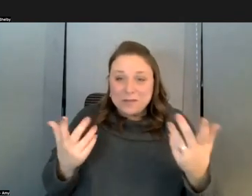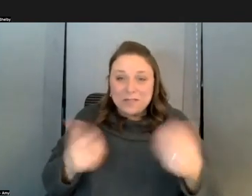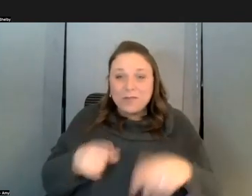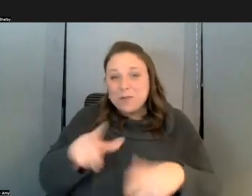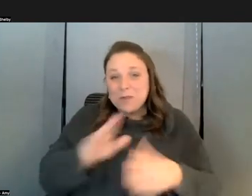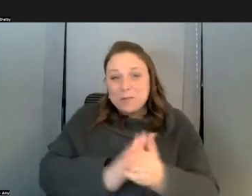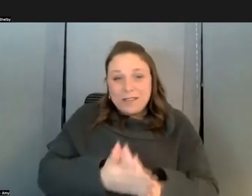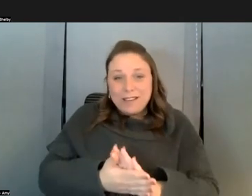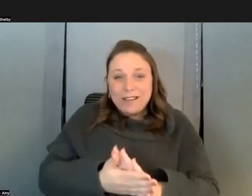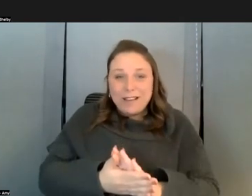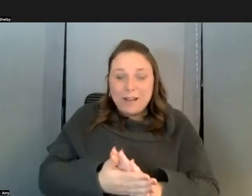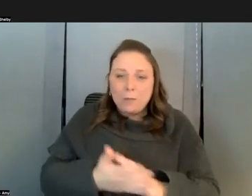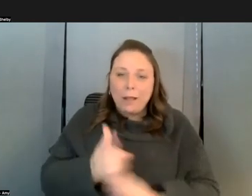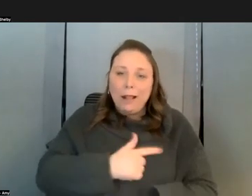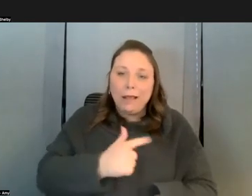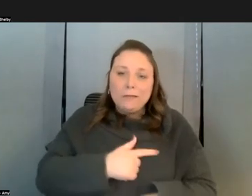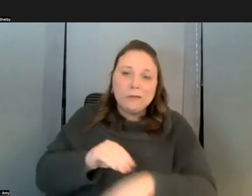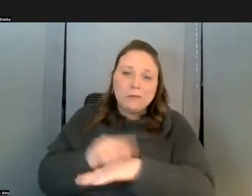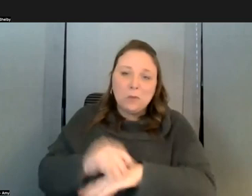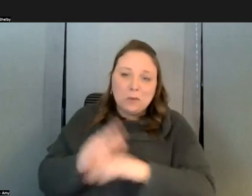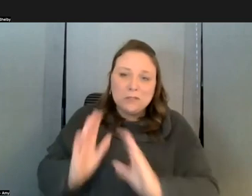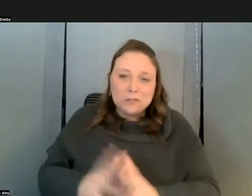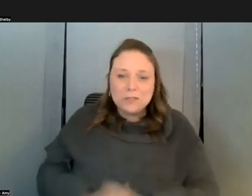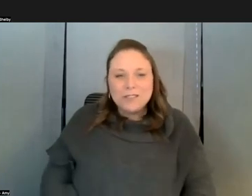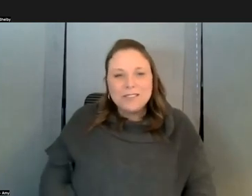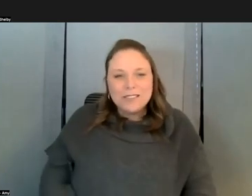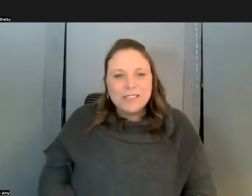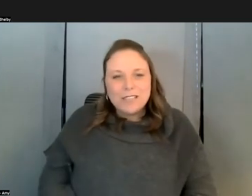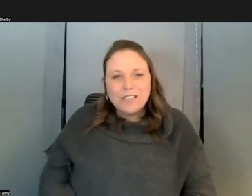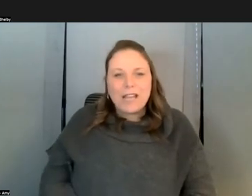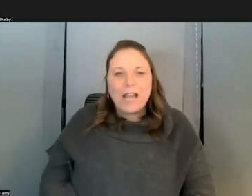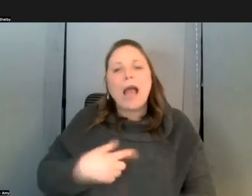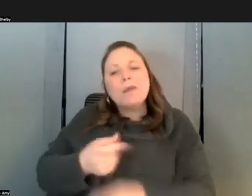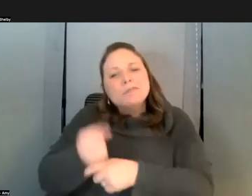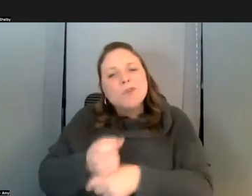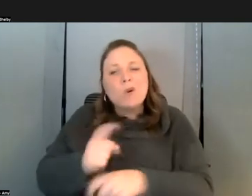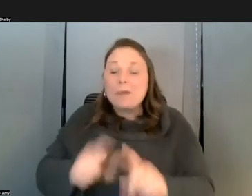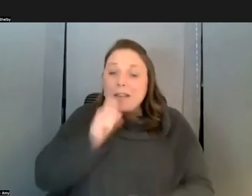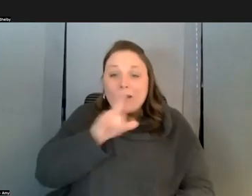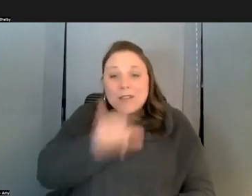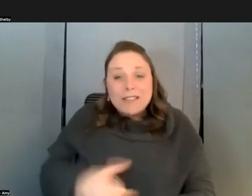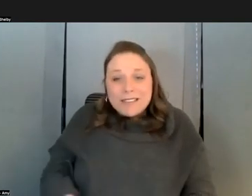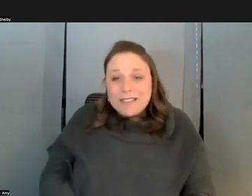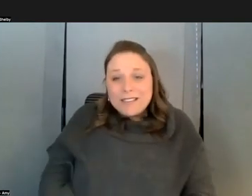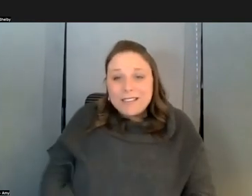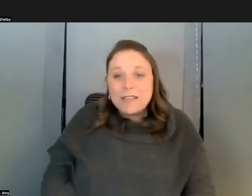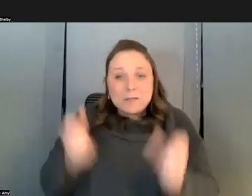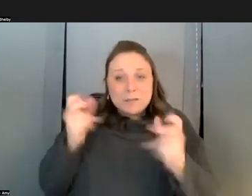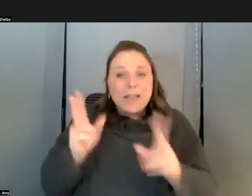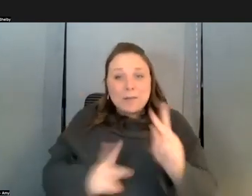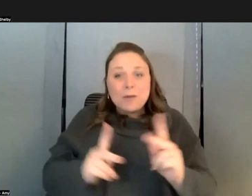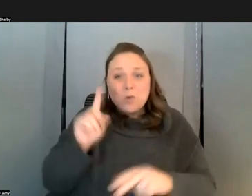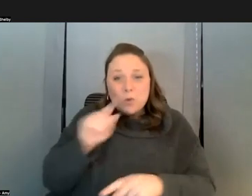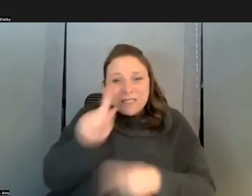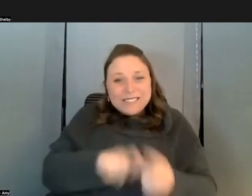influencer i've speaking a bit facetiously but not that facetiously a lot of people are doing exactly